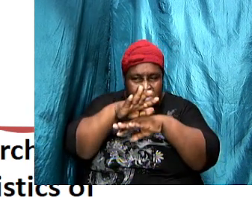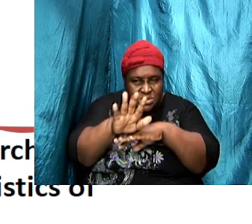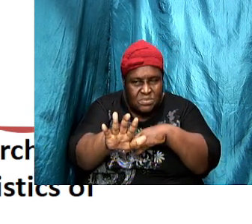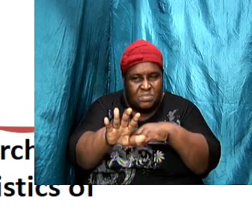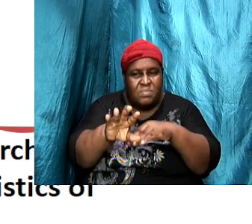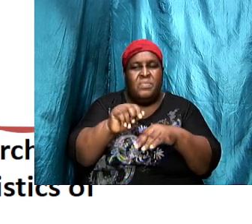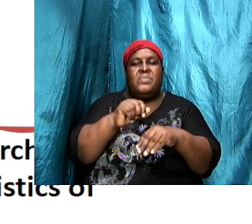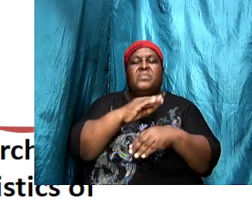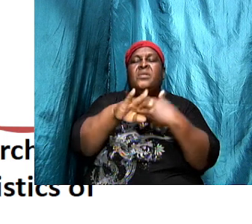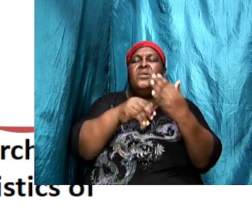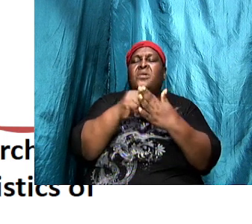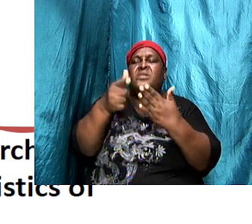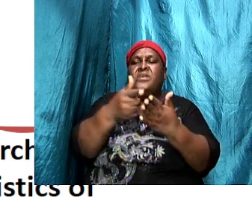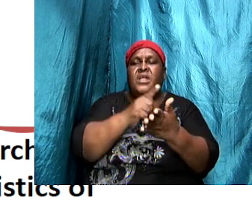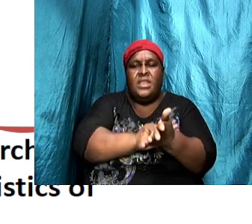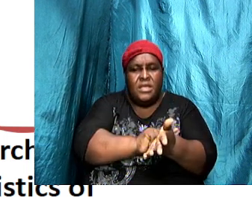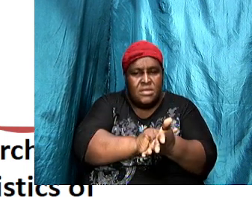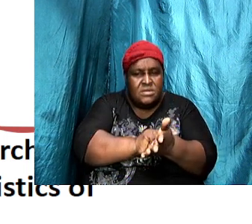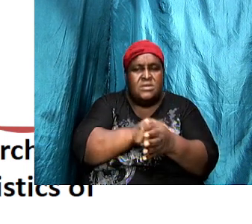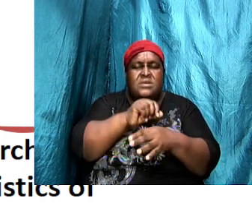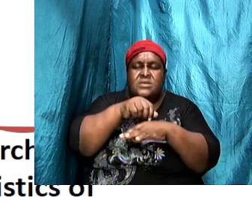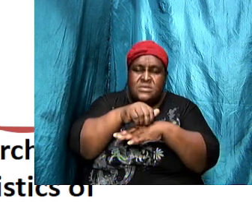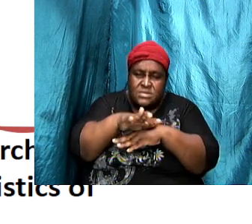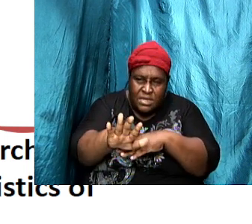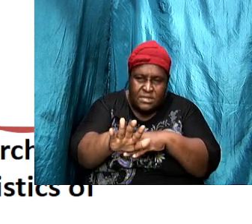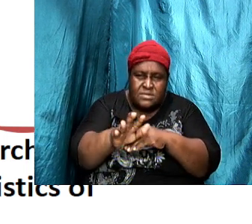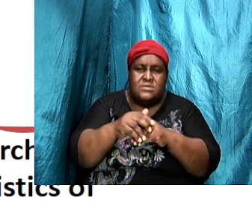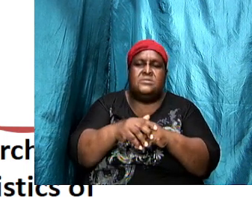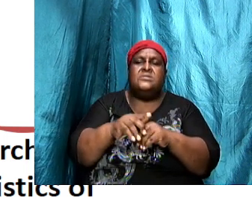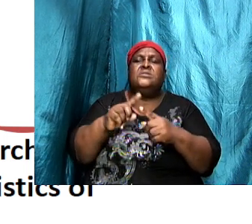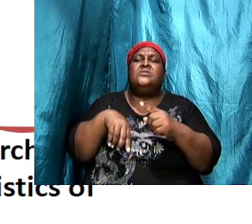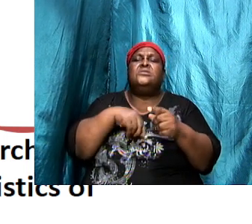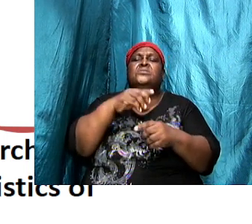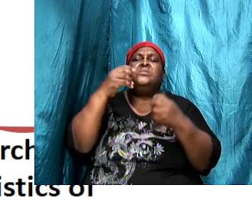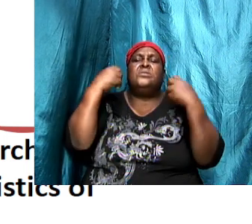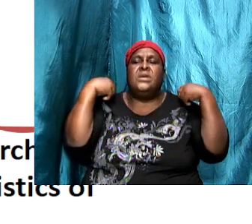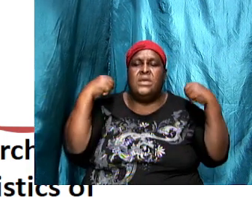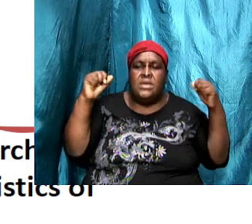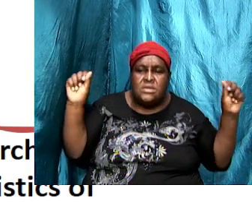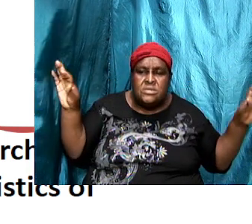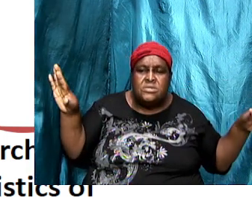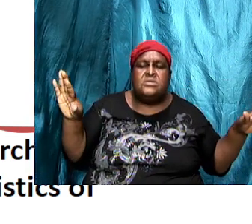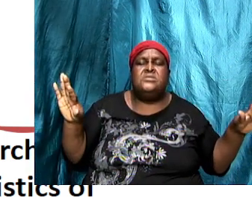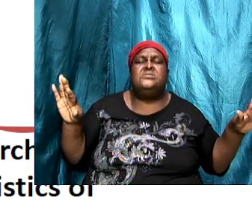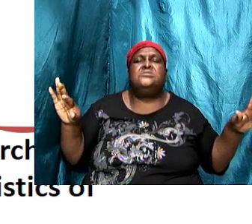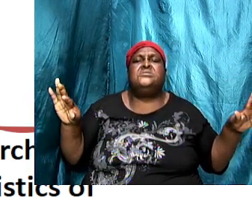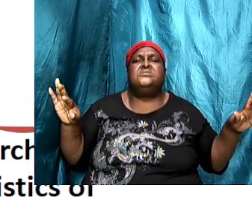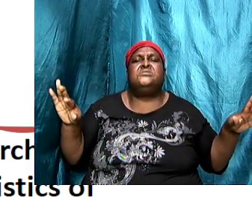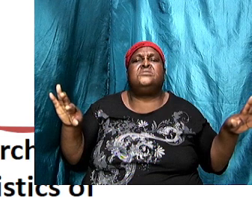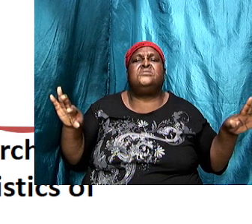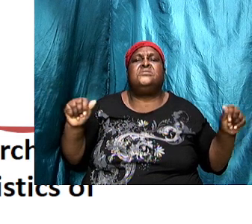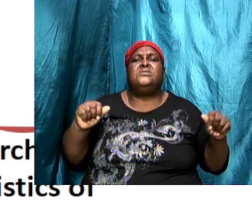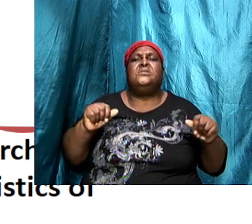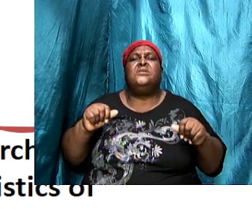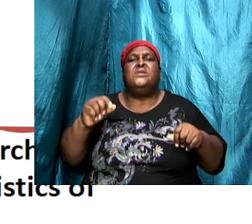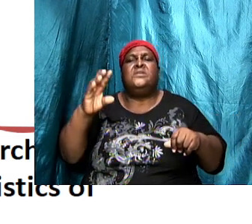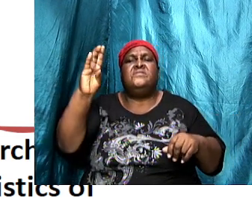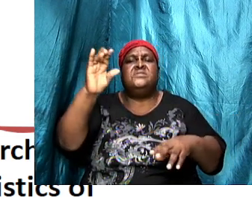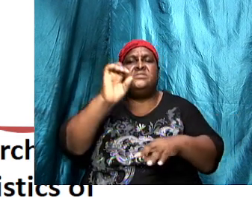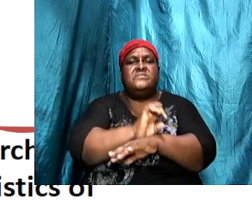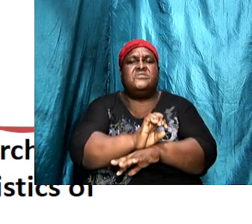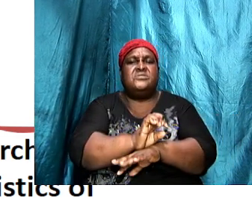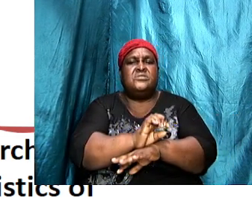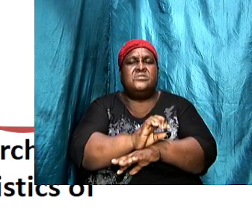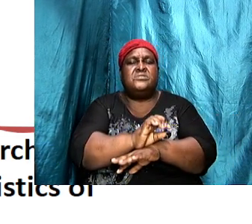all the letters were sent to the angels of the seven churches